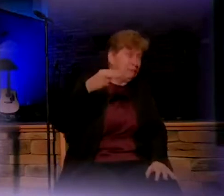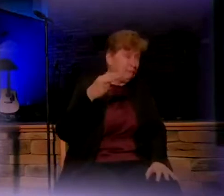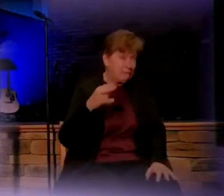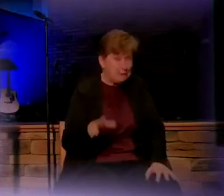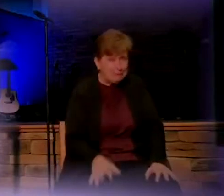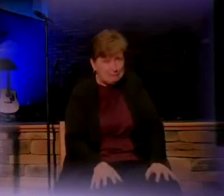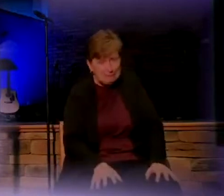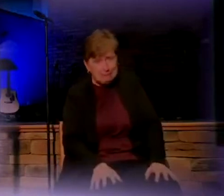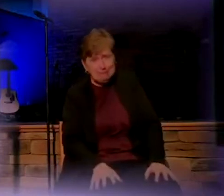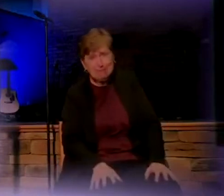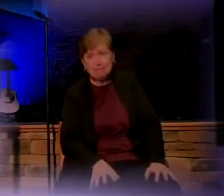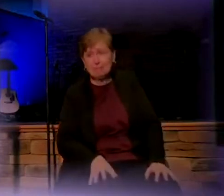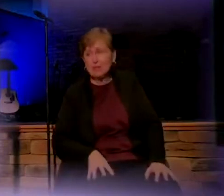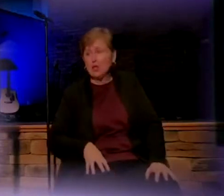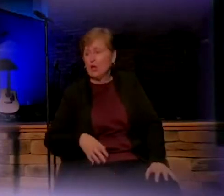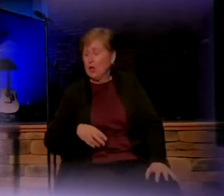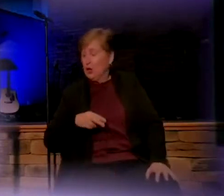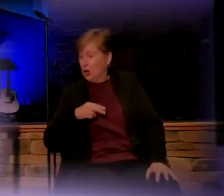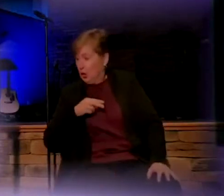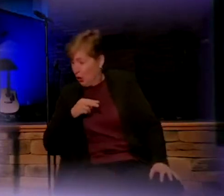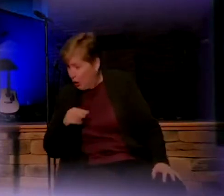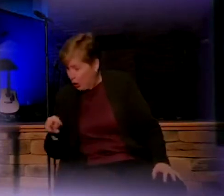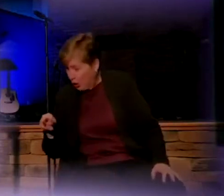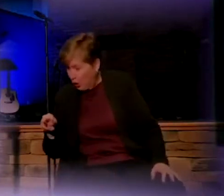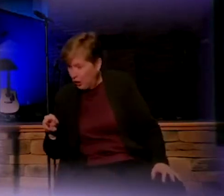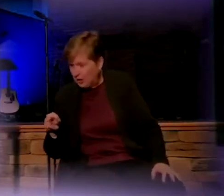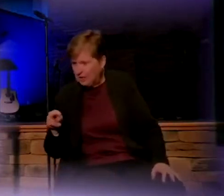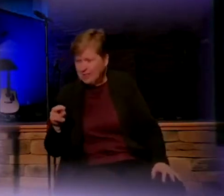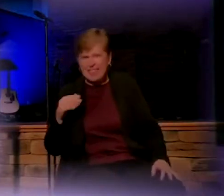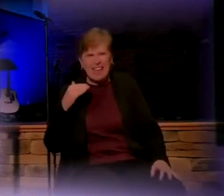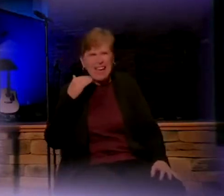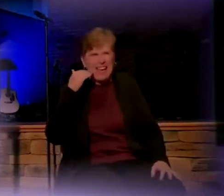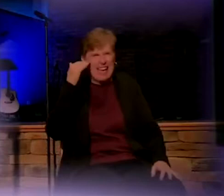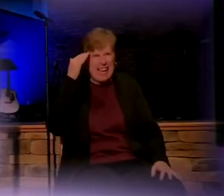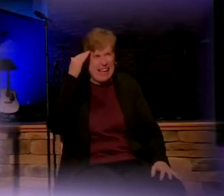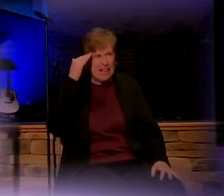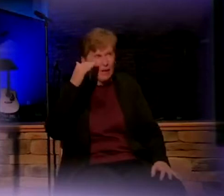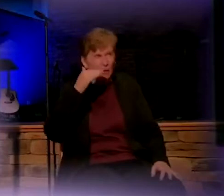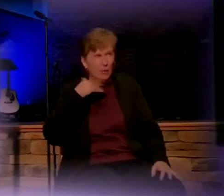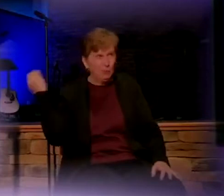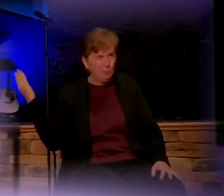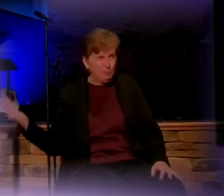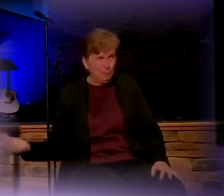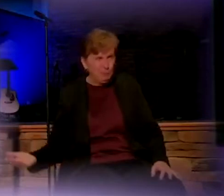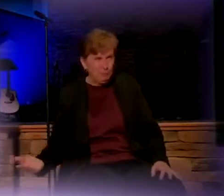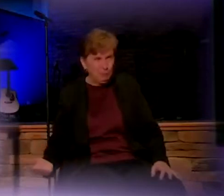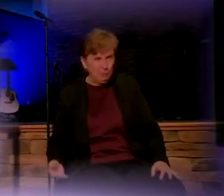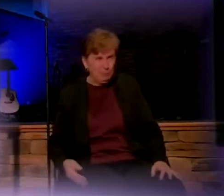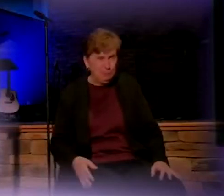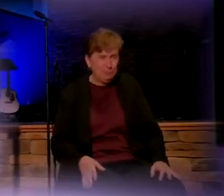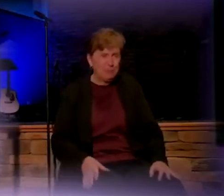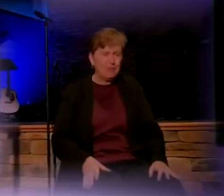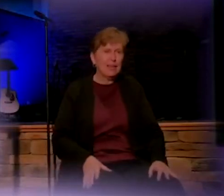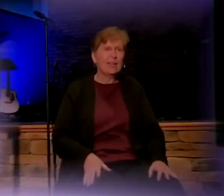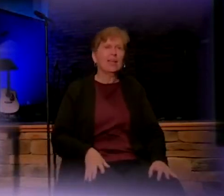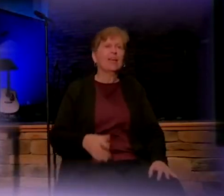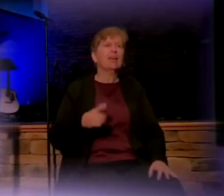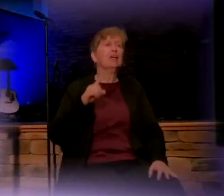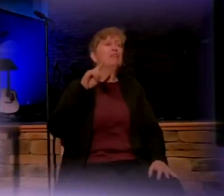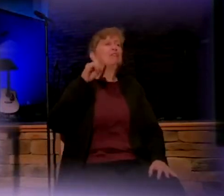We looked and knocked his head right off, and my first inclination